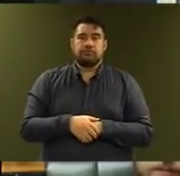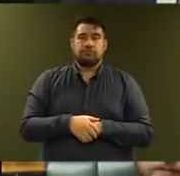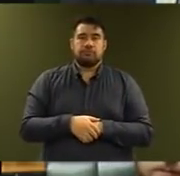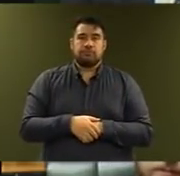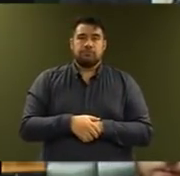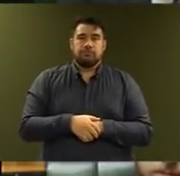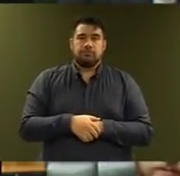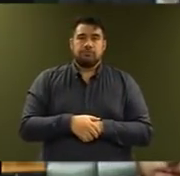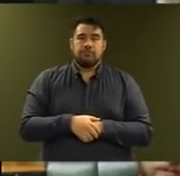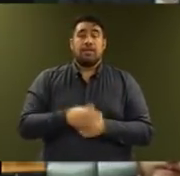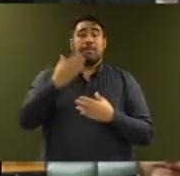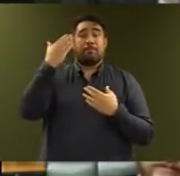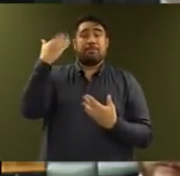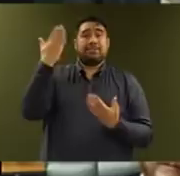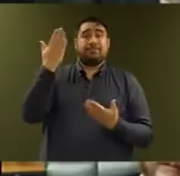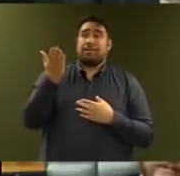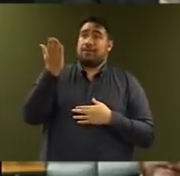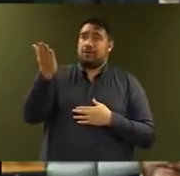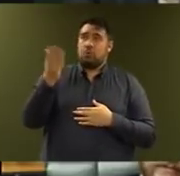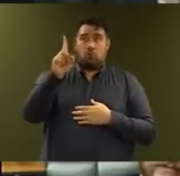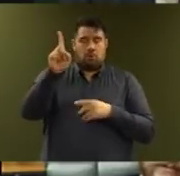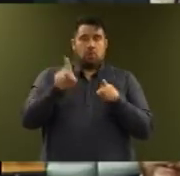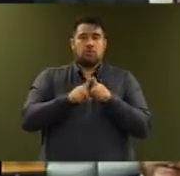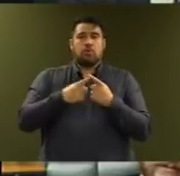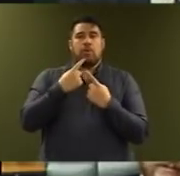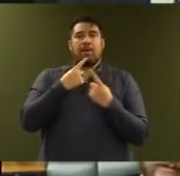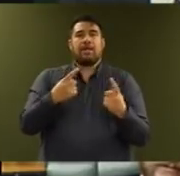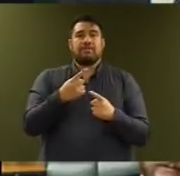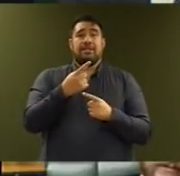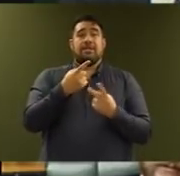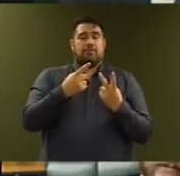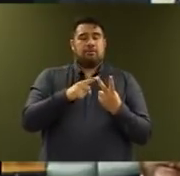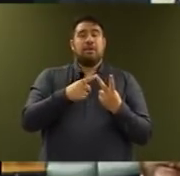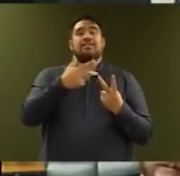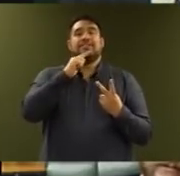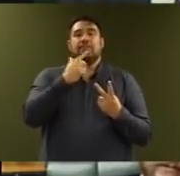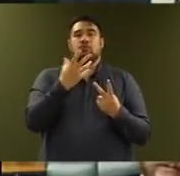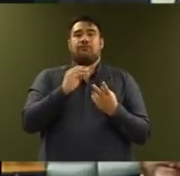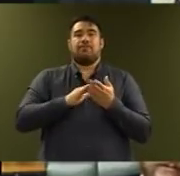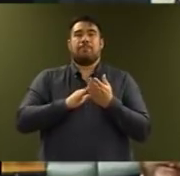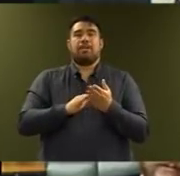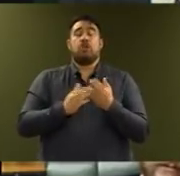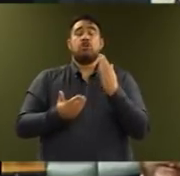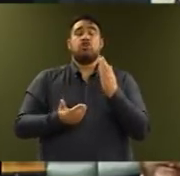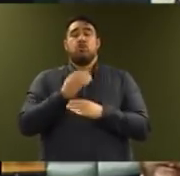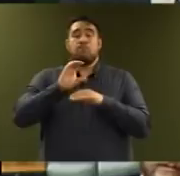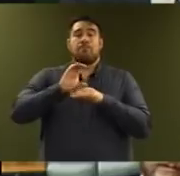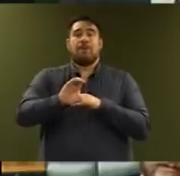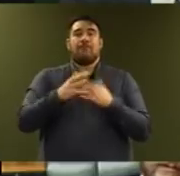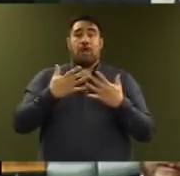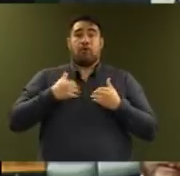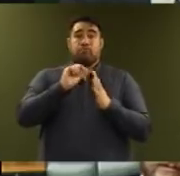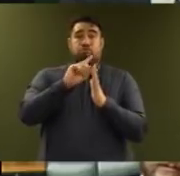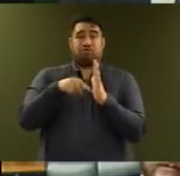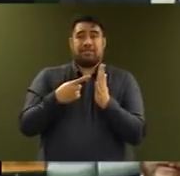Mr Speaker, we are also announcing $750 million of new capital for health projects. Last